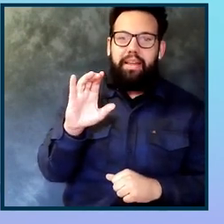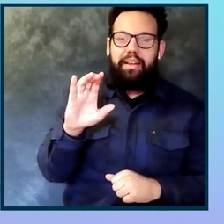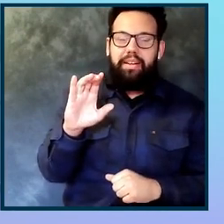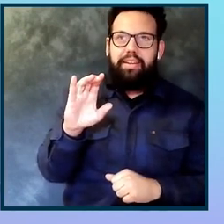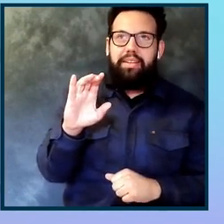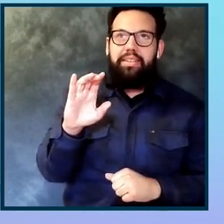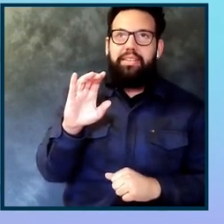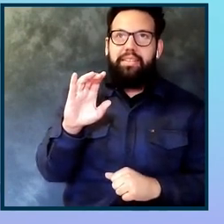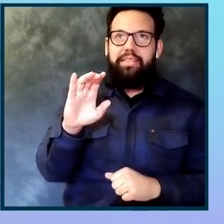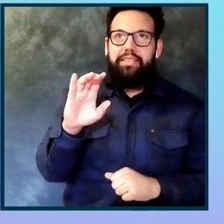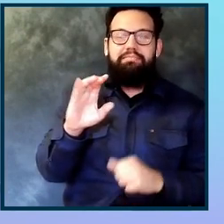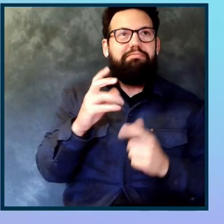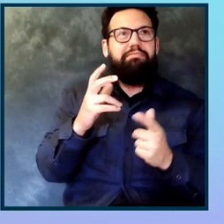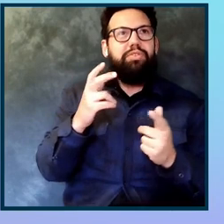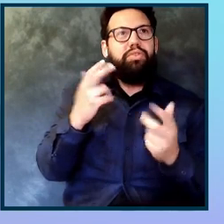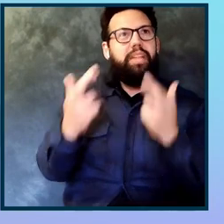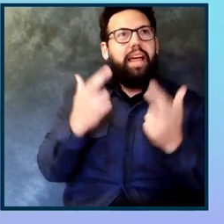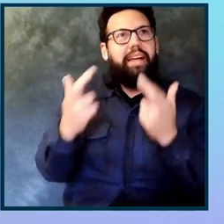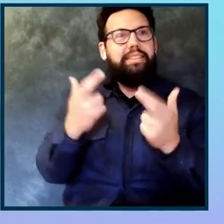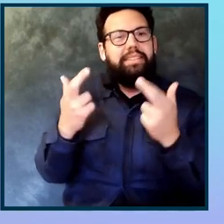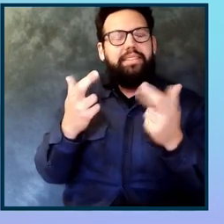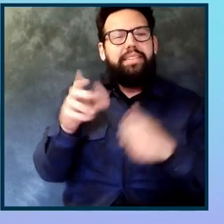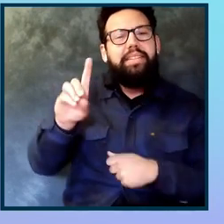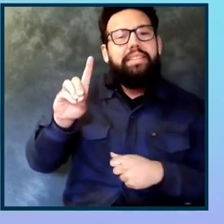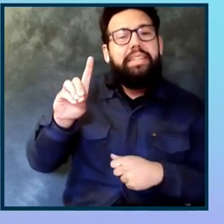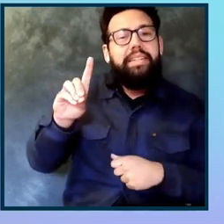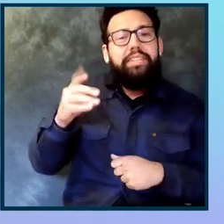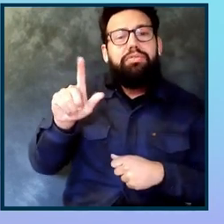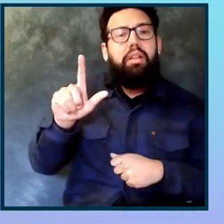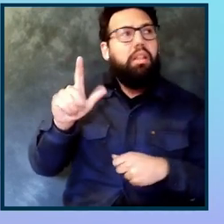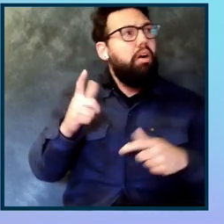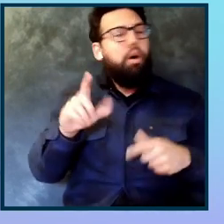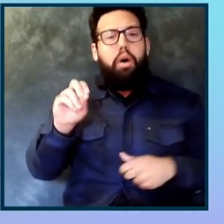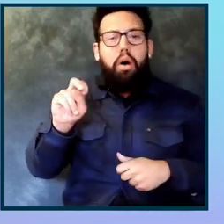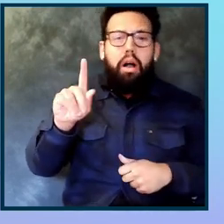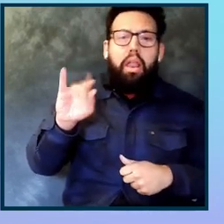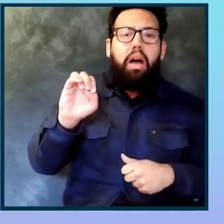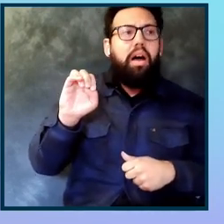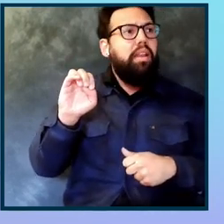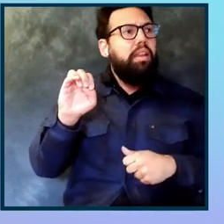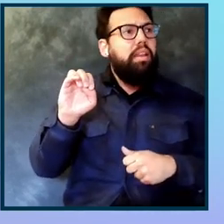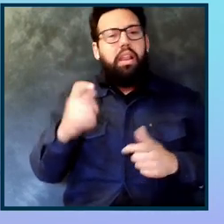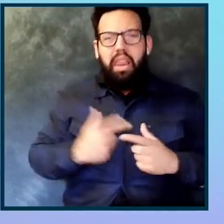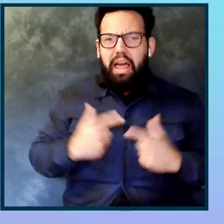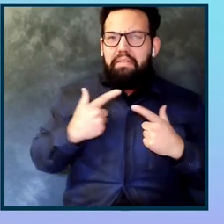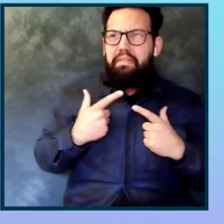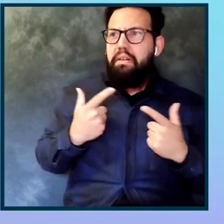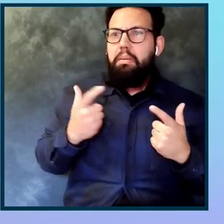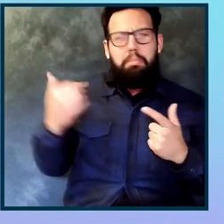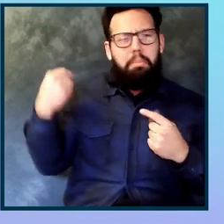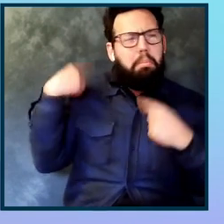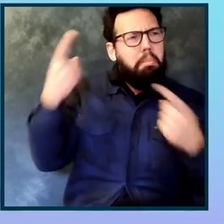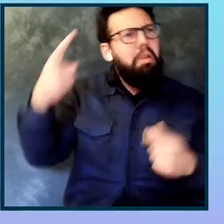longer a nice to have, but a must have. I don't know, through the pandemic, I never went into a physical branch